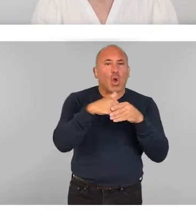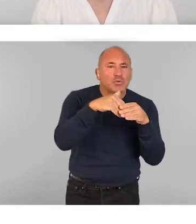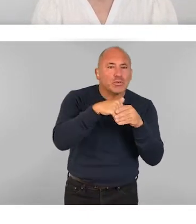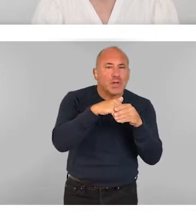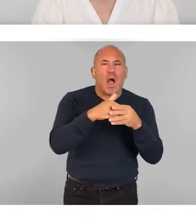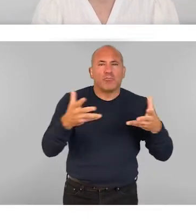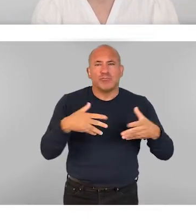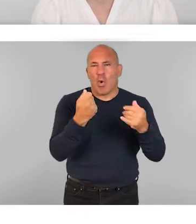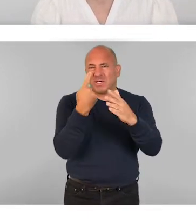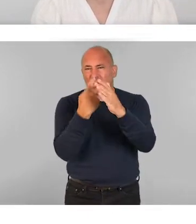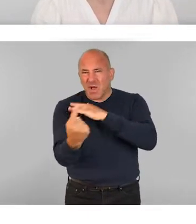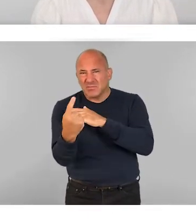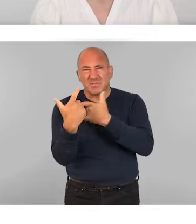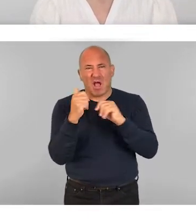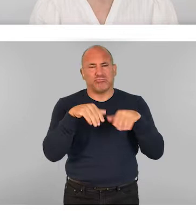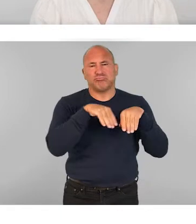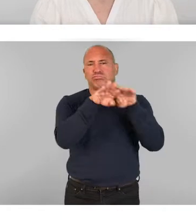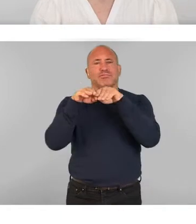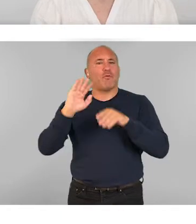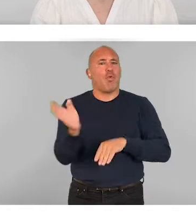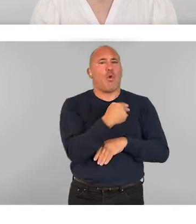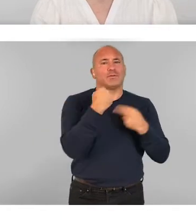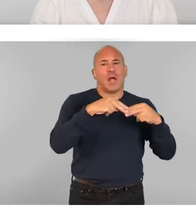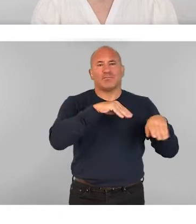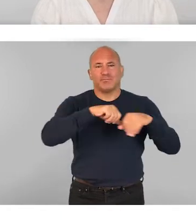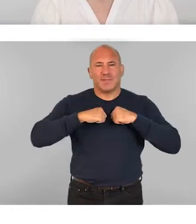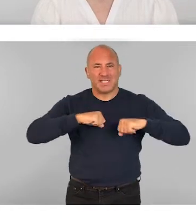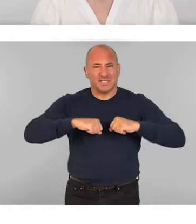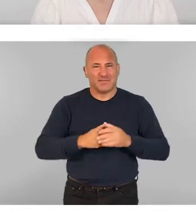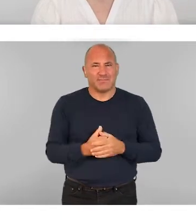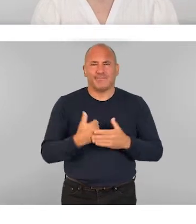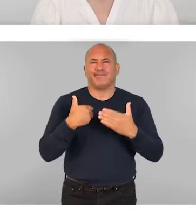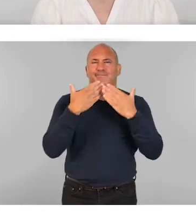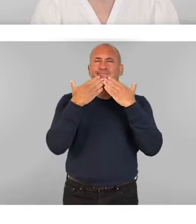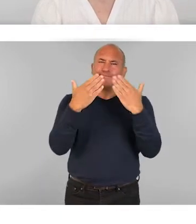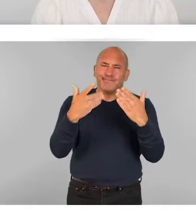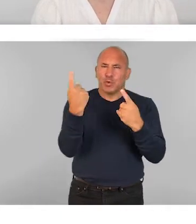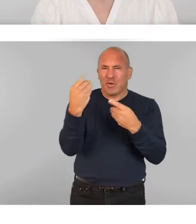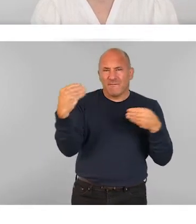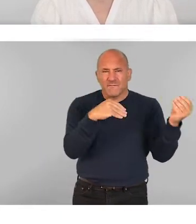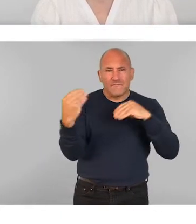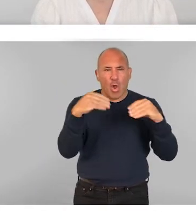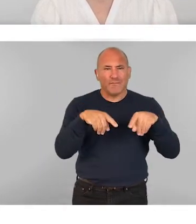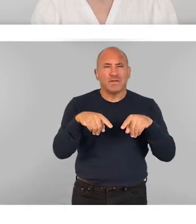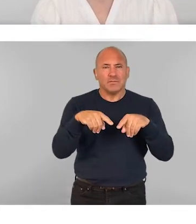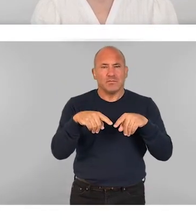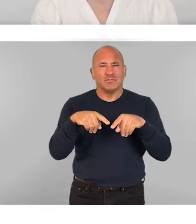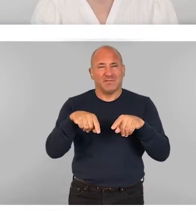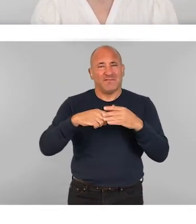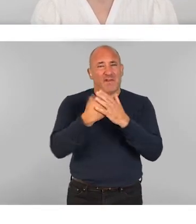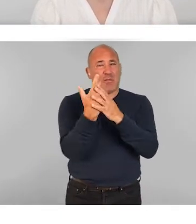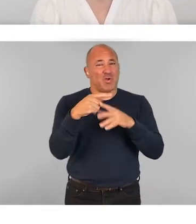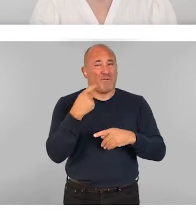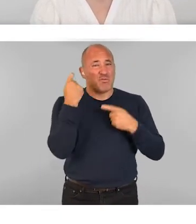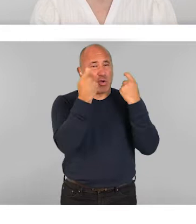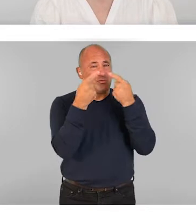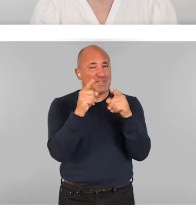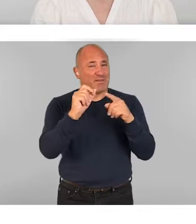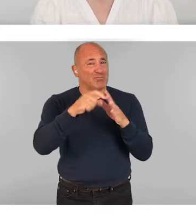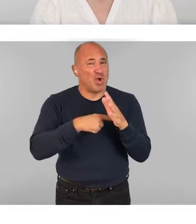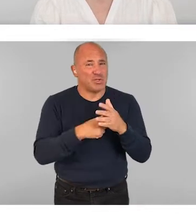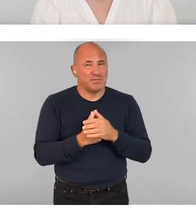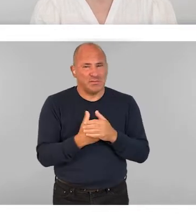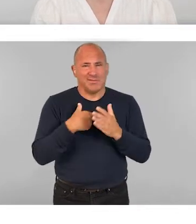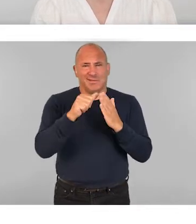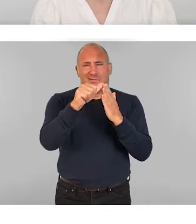for all users of dance spaces. We would like to thank our external contributors for supporting the development of the Considering Difference project, a full list of